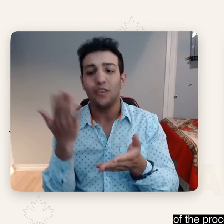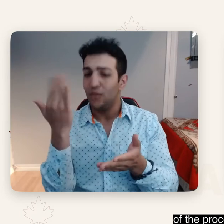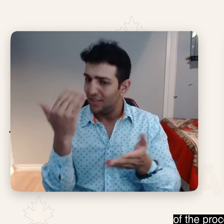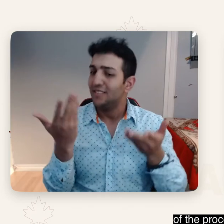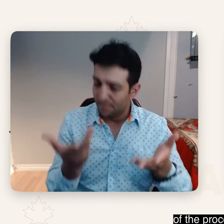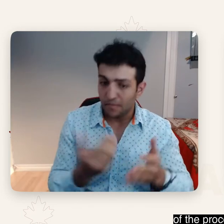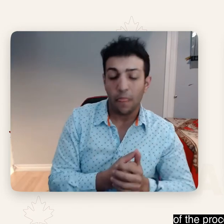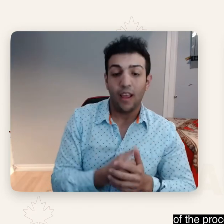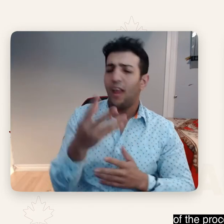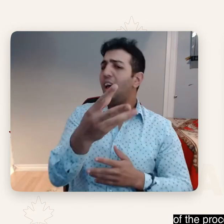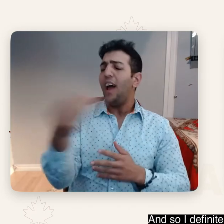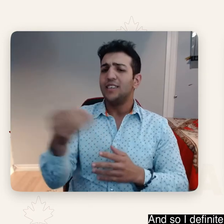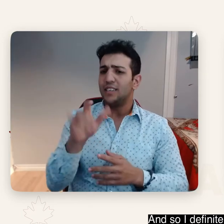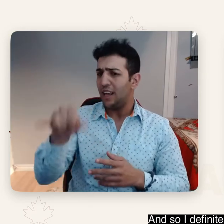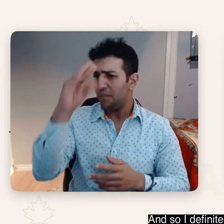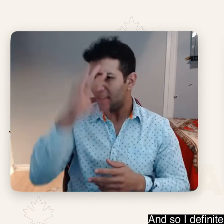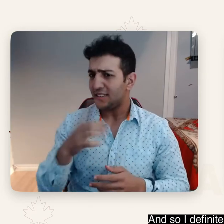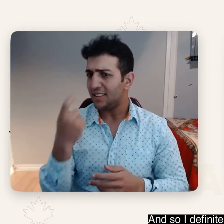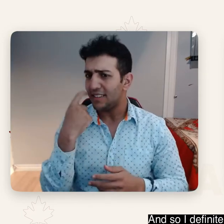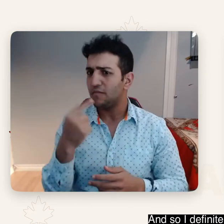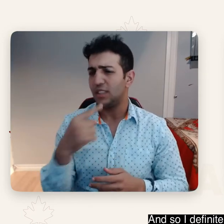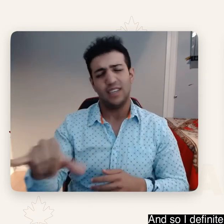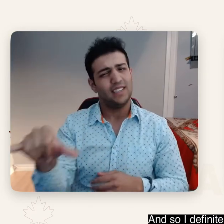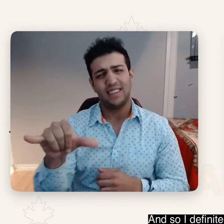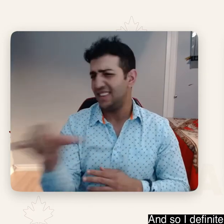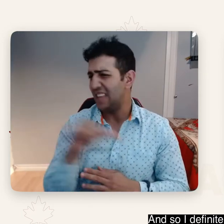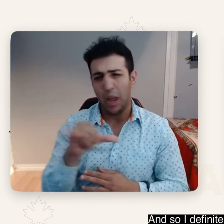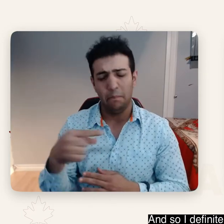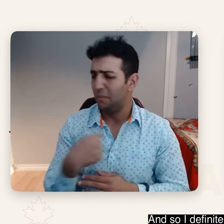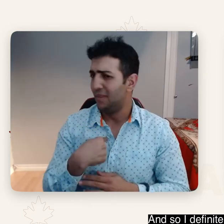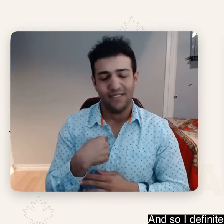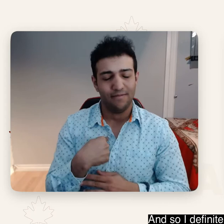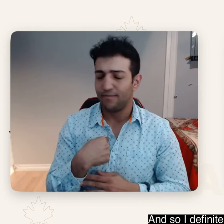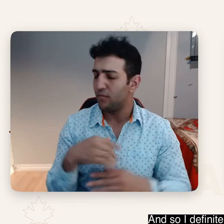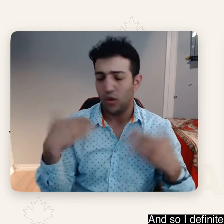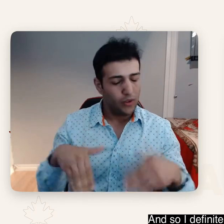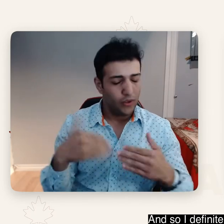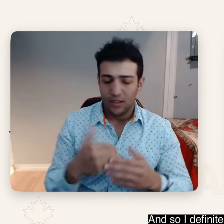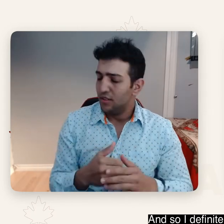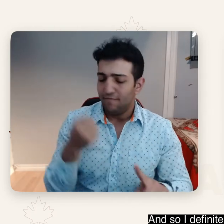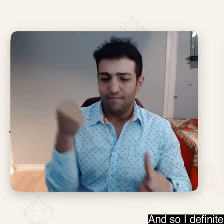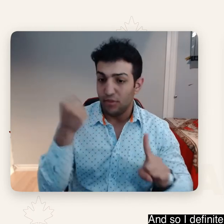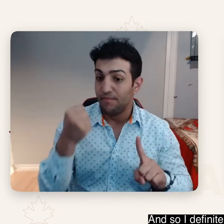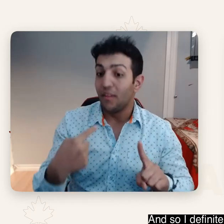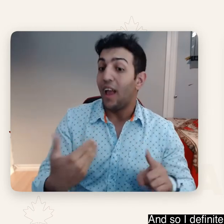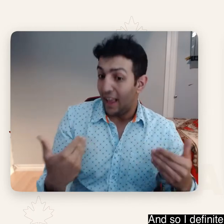can't get what's needed. And so I definitely call out for